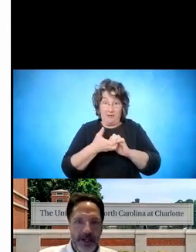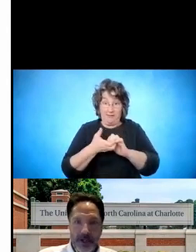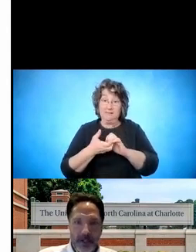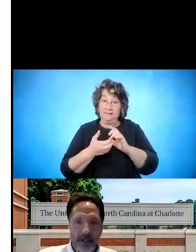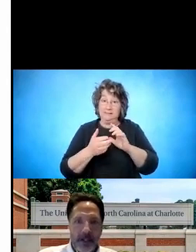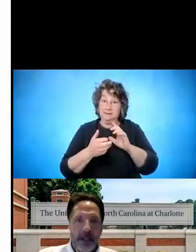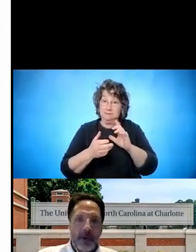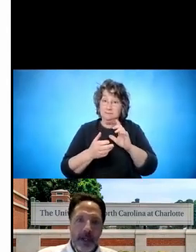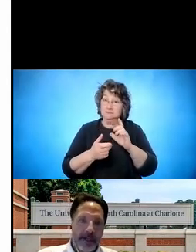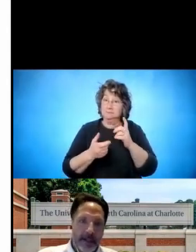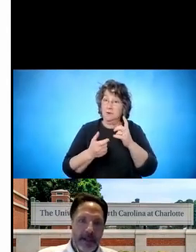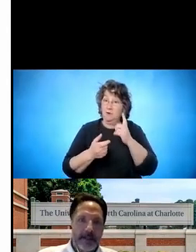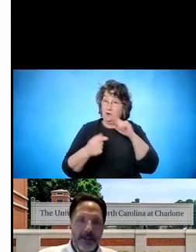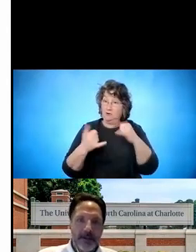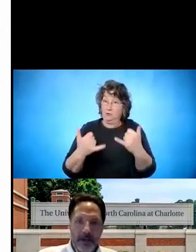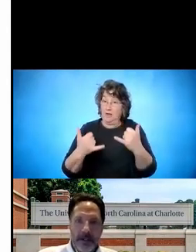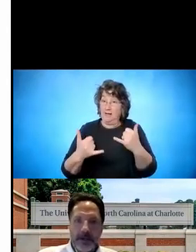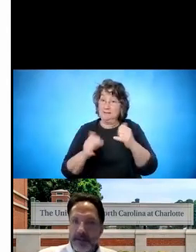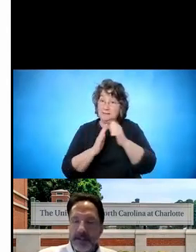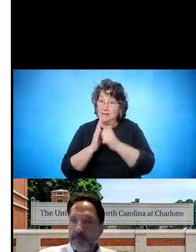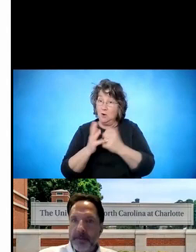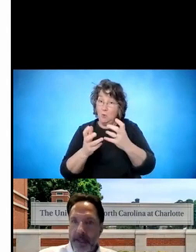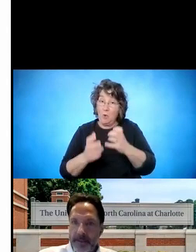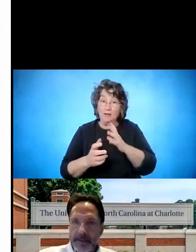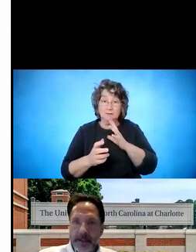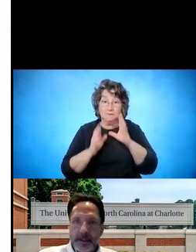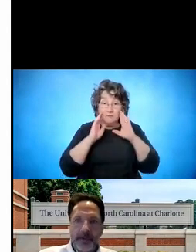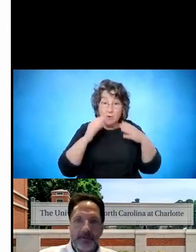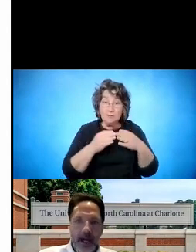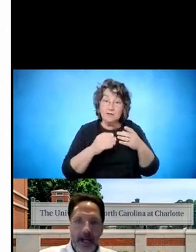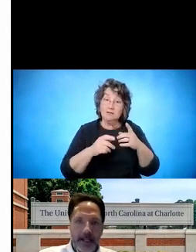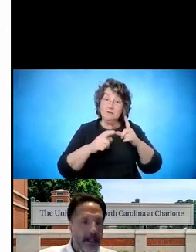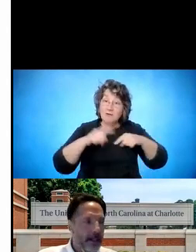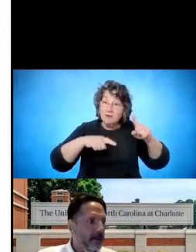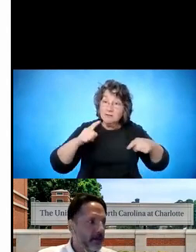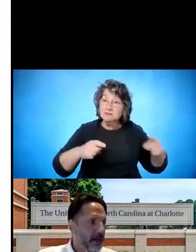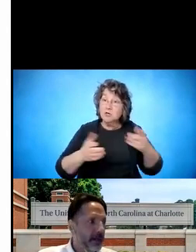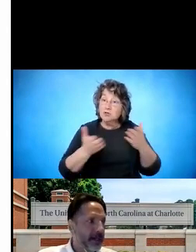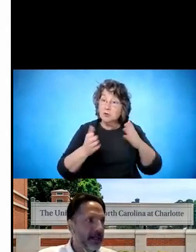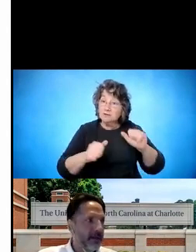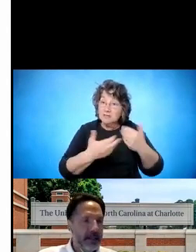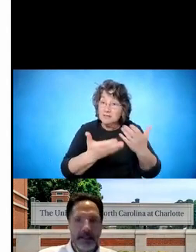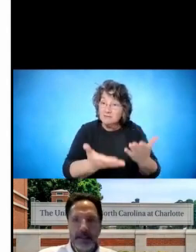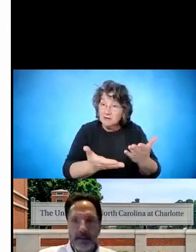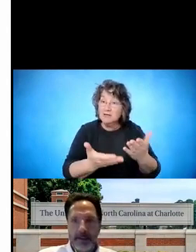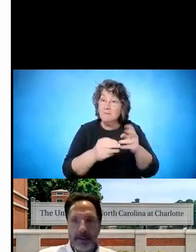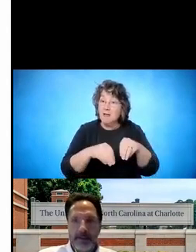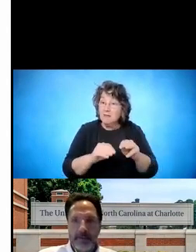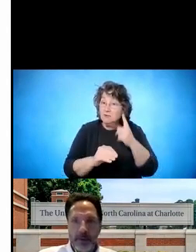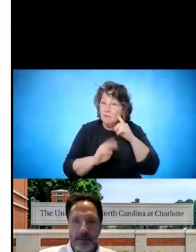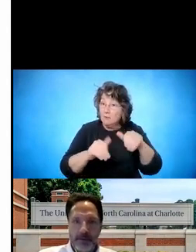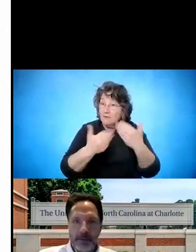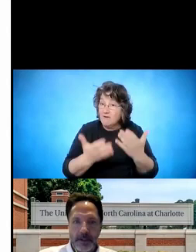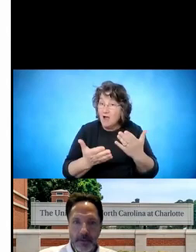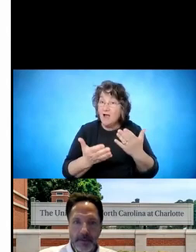today's agenda, we're going to discuss using various service delivery methods to provide instruction and activities and services